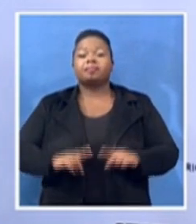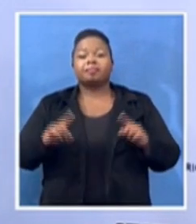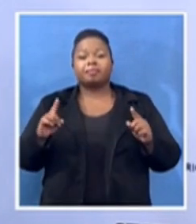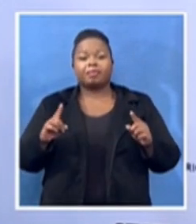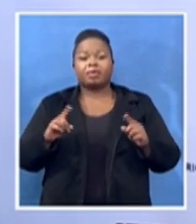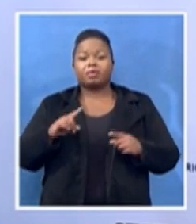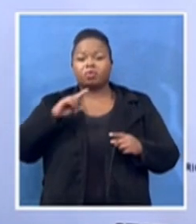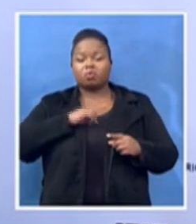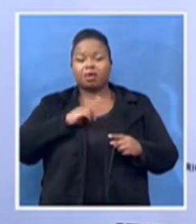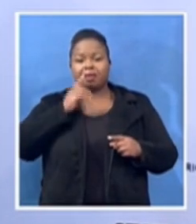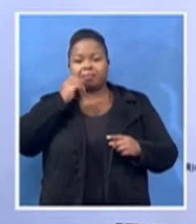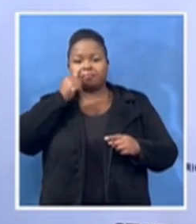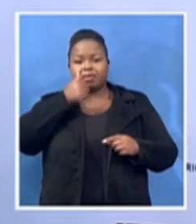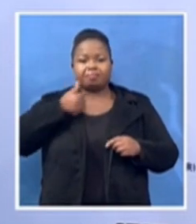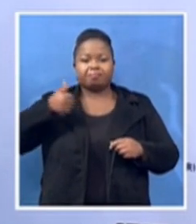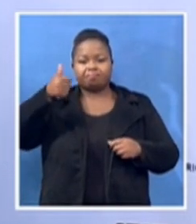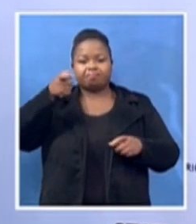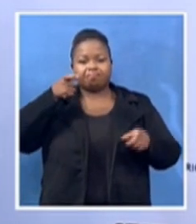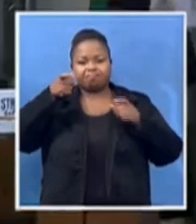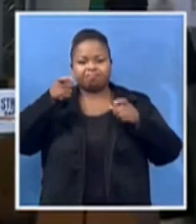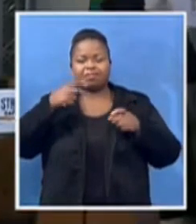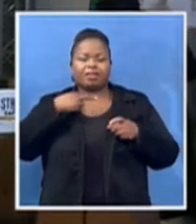not. Thank you very much.